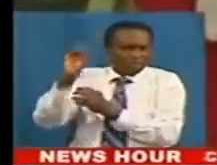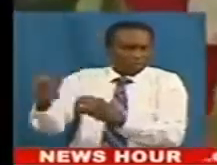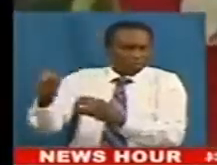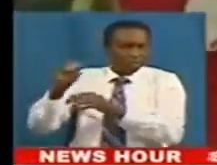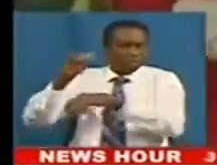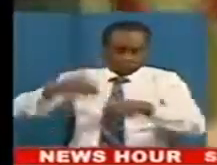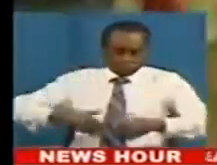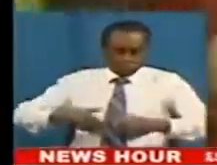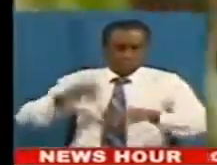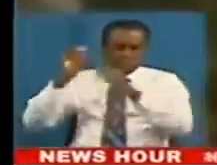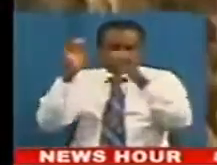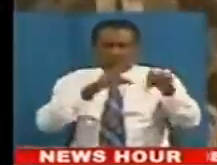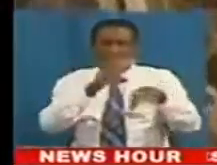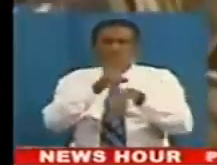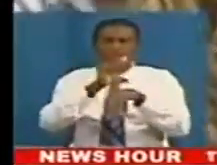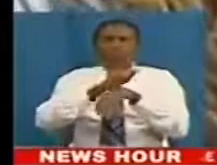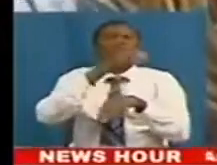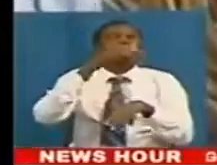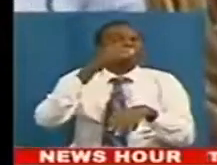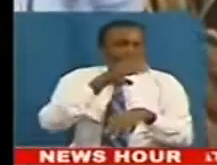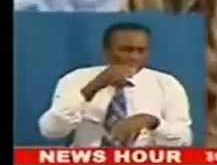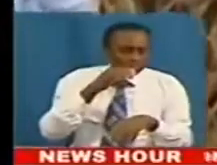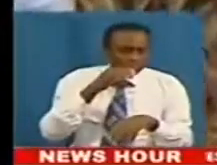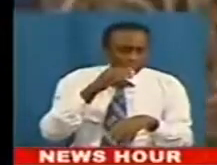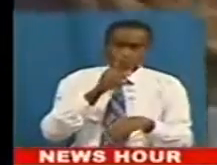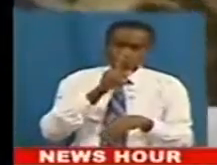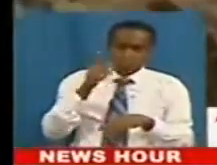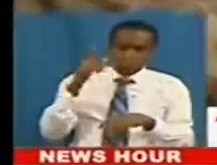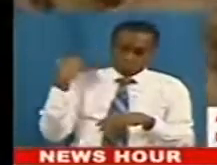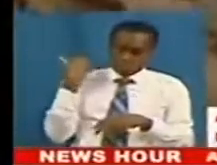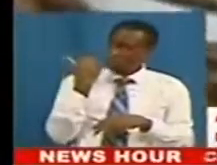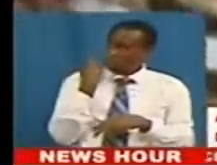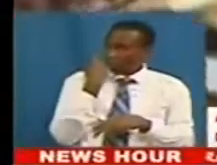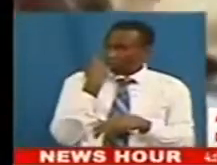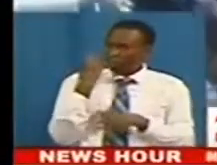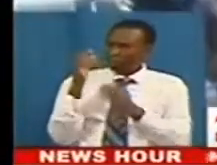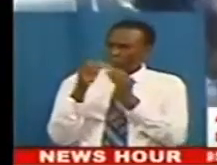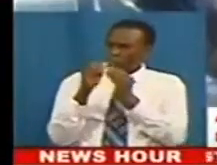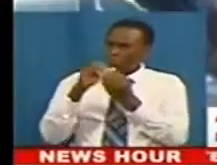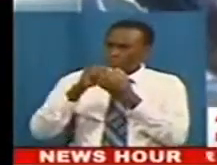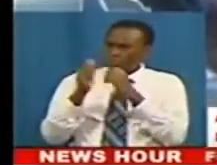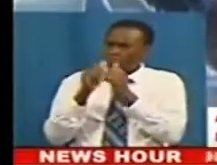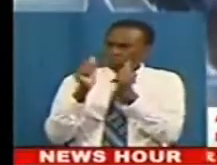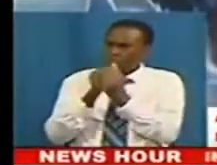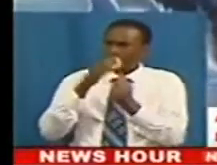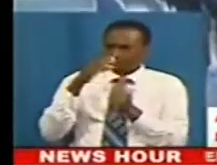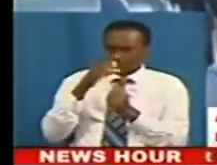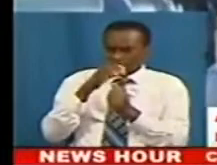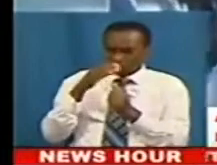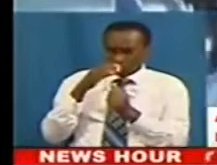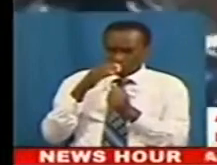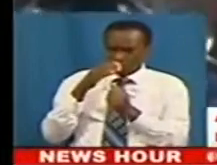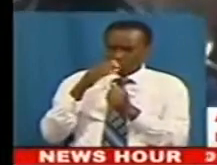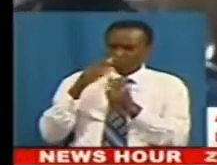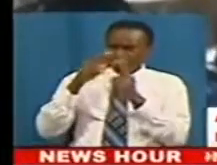GDP has decreased in recent years, it continues to be vital to growth. In their quest to increase yields,